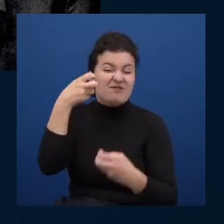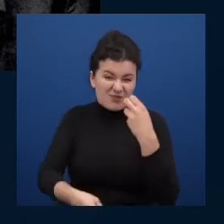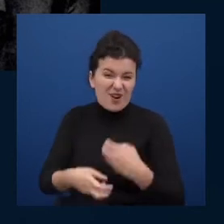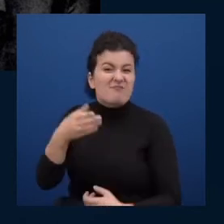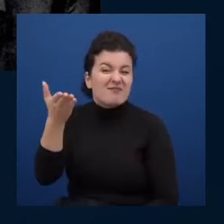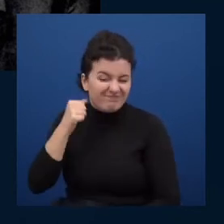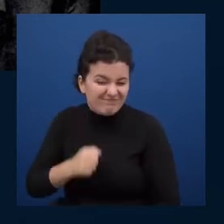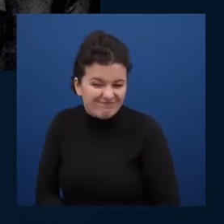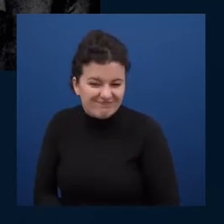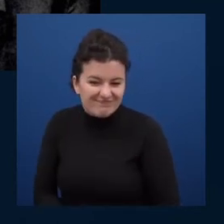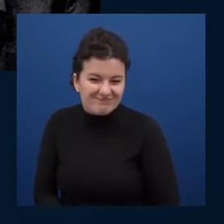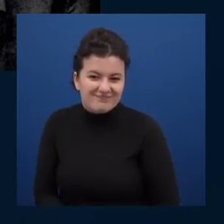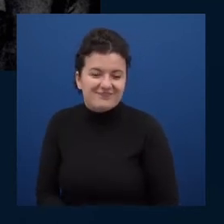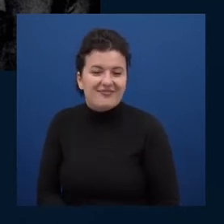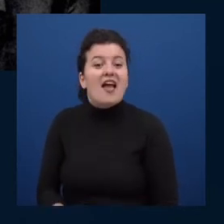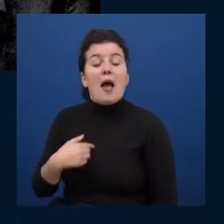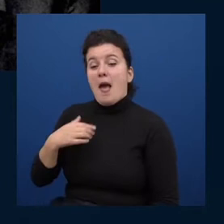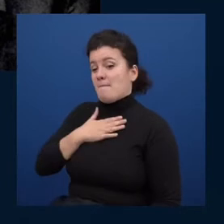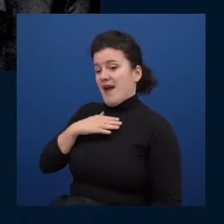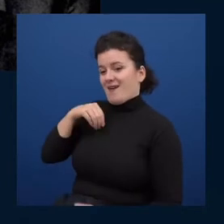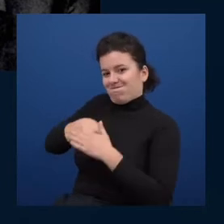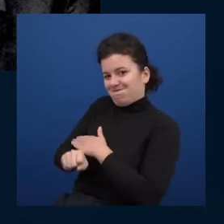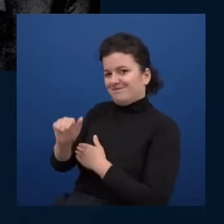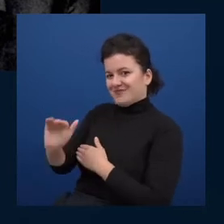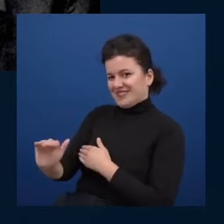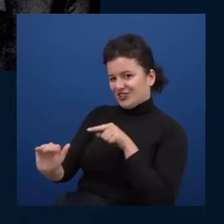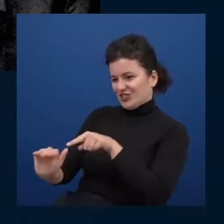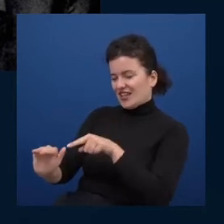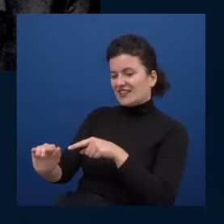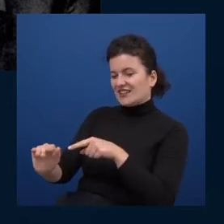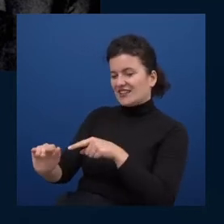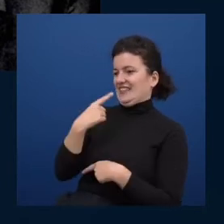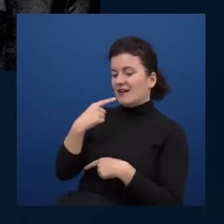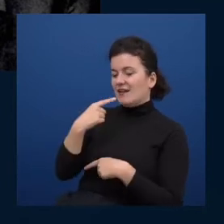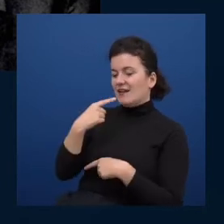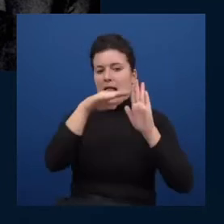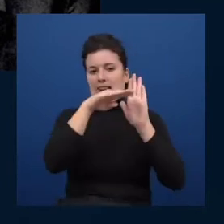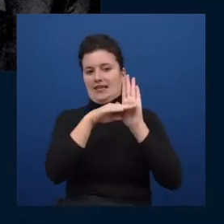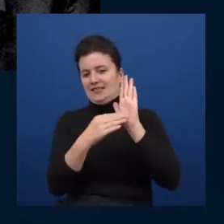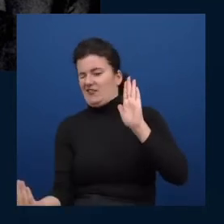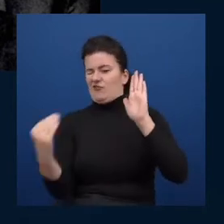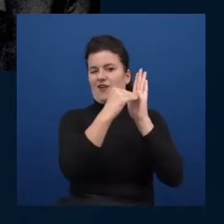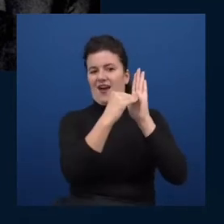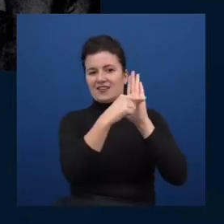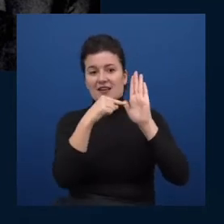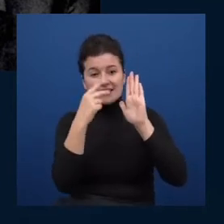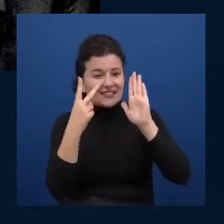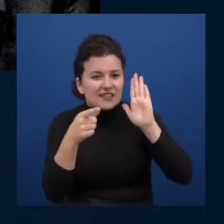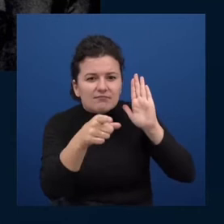oh and then my son told me I had to put this in the list to see if anyone noticed uh it's never twins